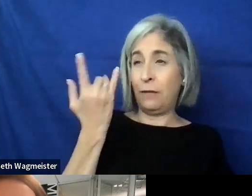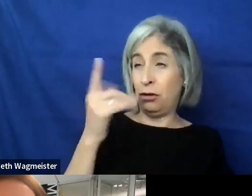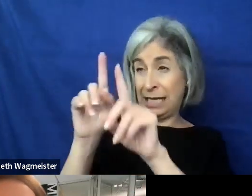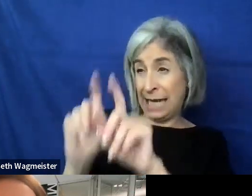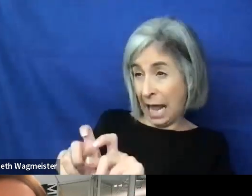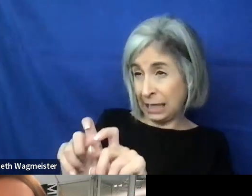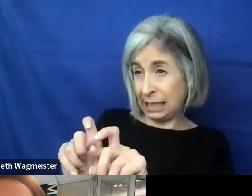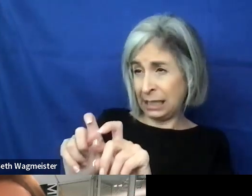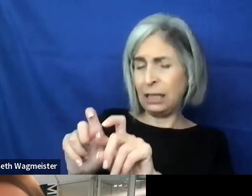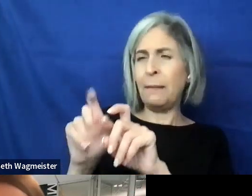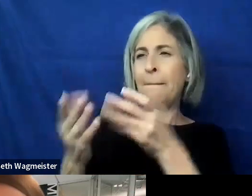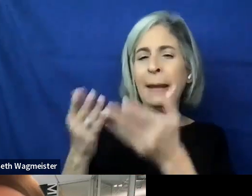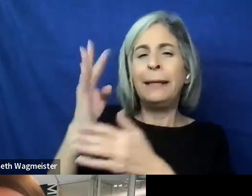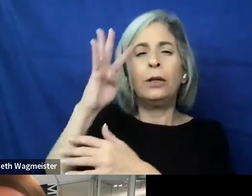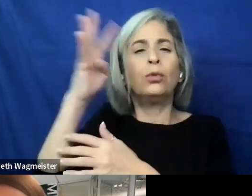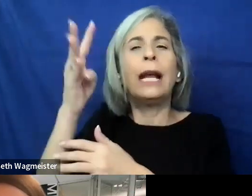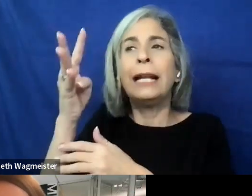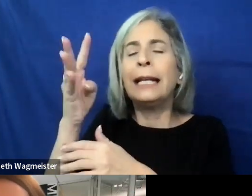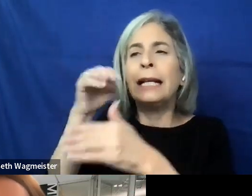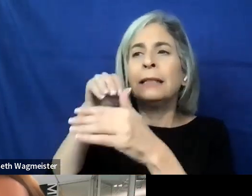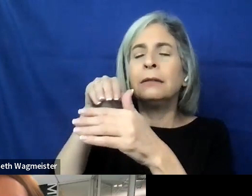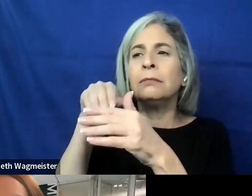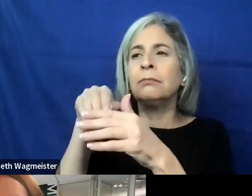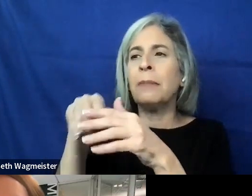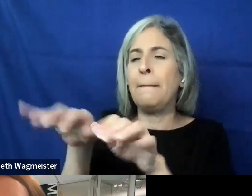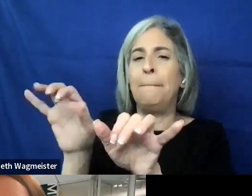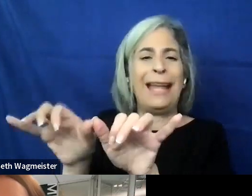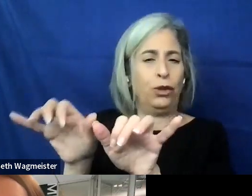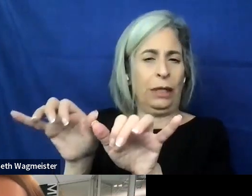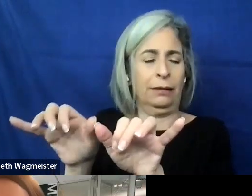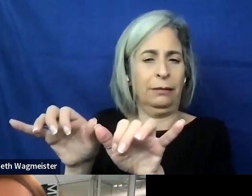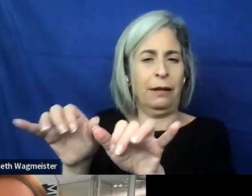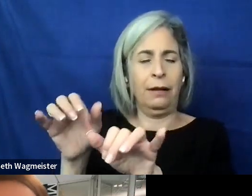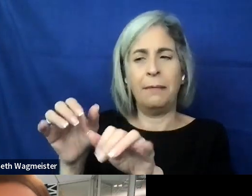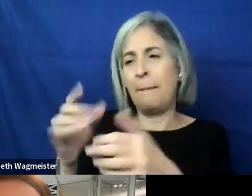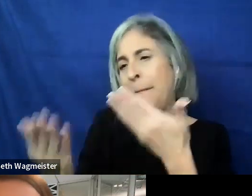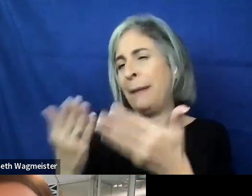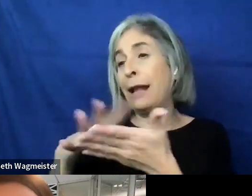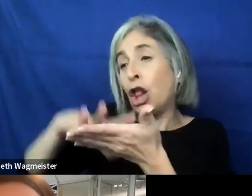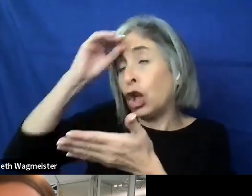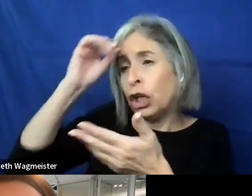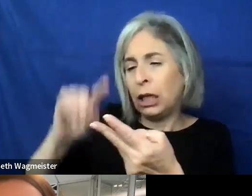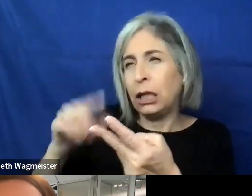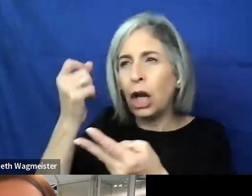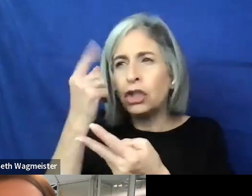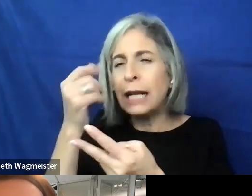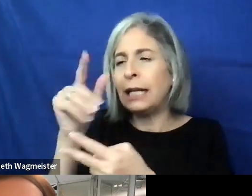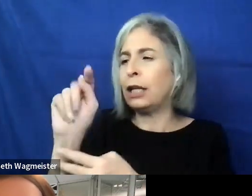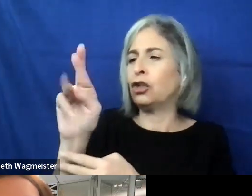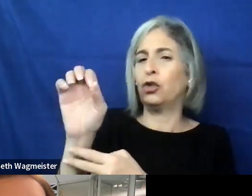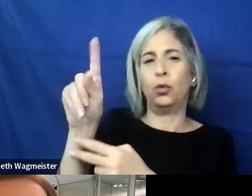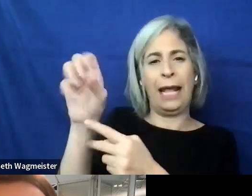they're looking at creating accessibility test matrix, maybe they are learning and understanding trends in